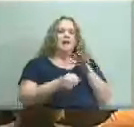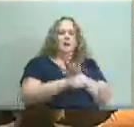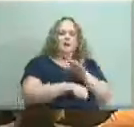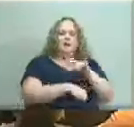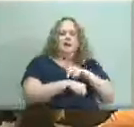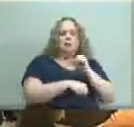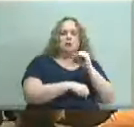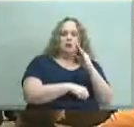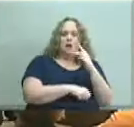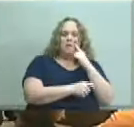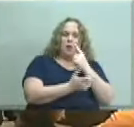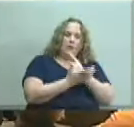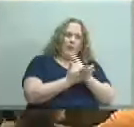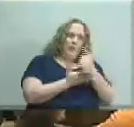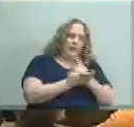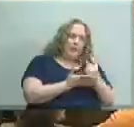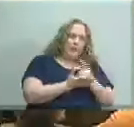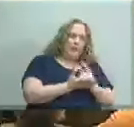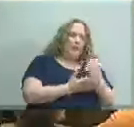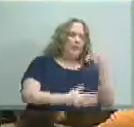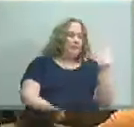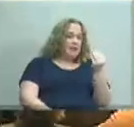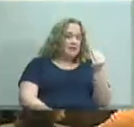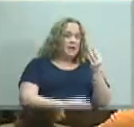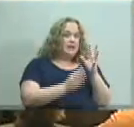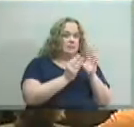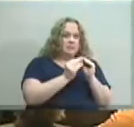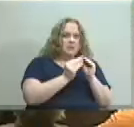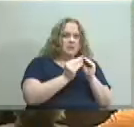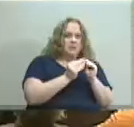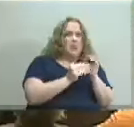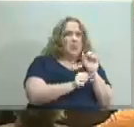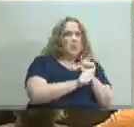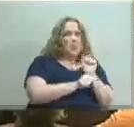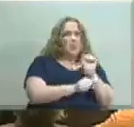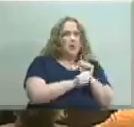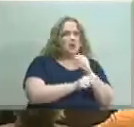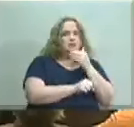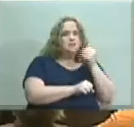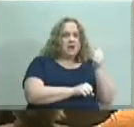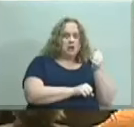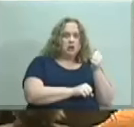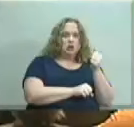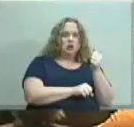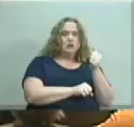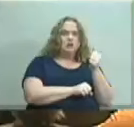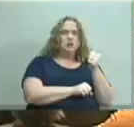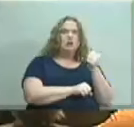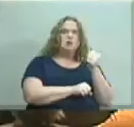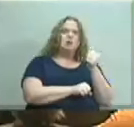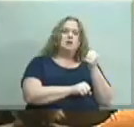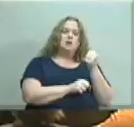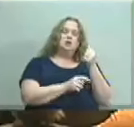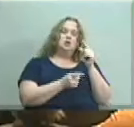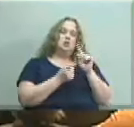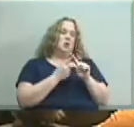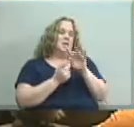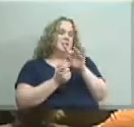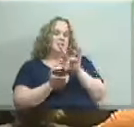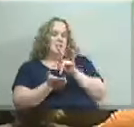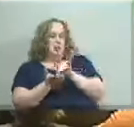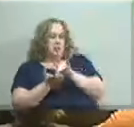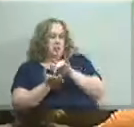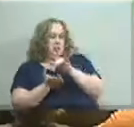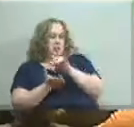job during the week that a monday meeting actually works much better for work schedule as opposed to being in the middle or toward the middle of the week